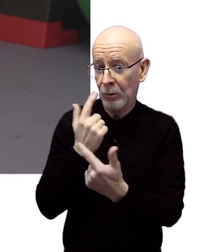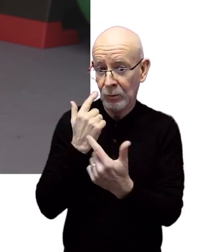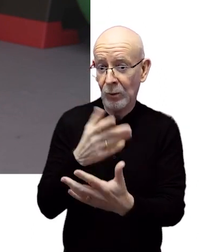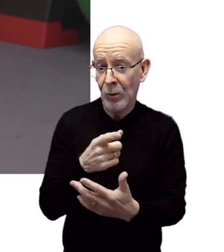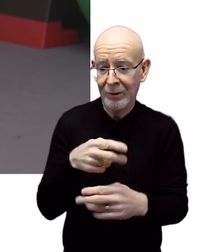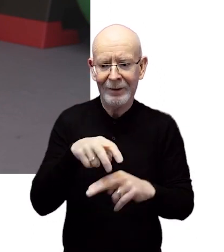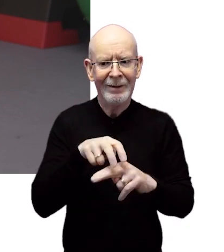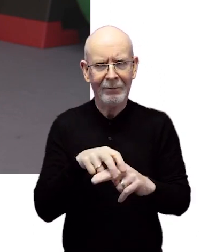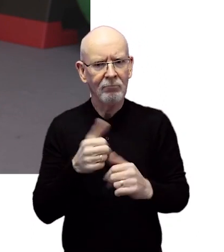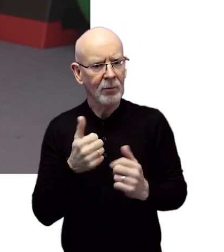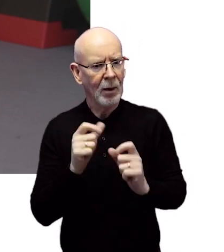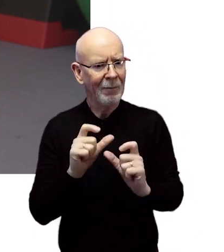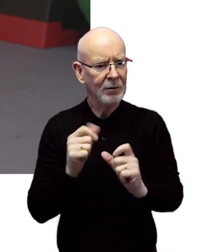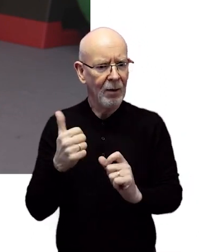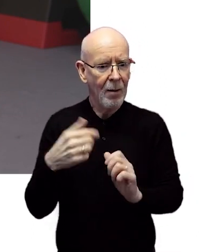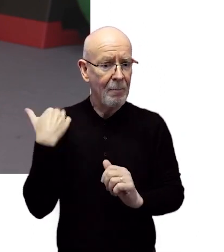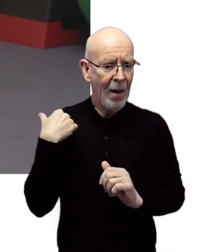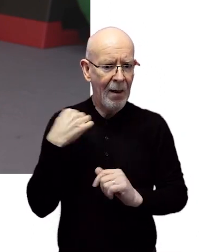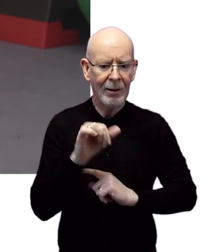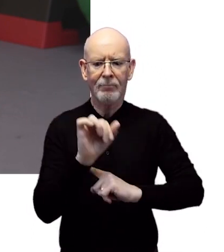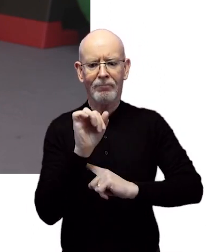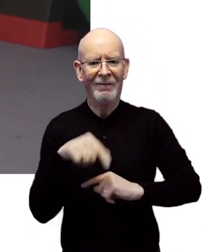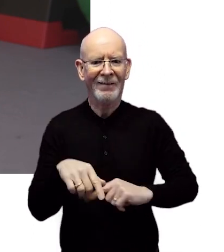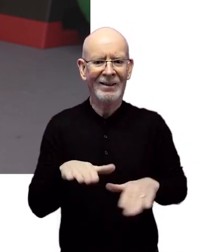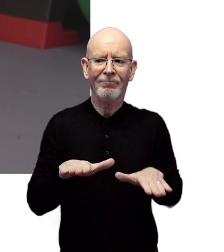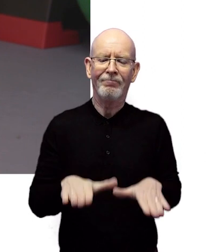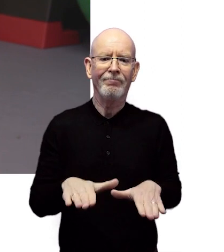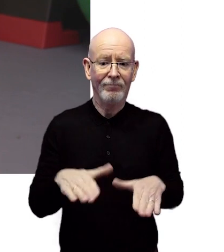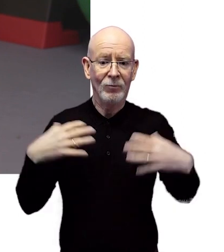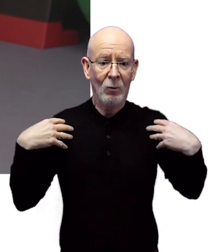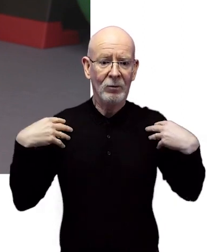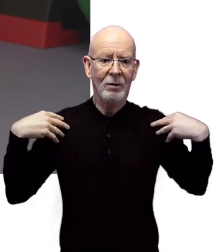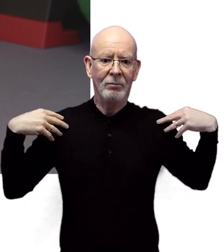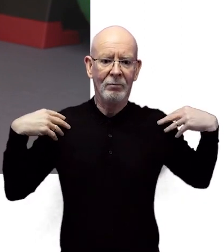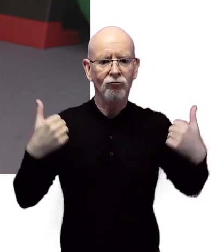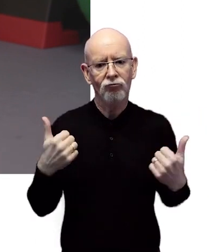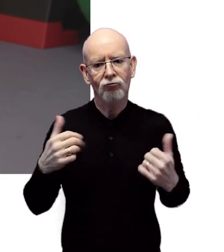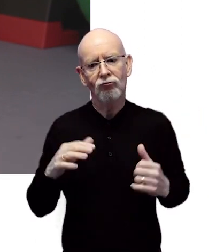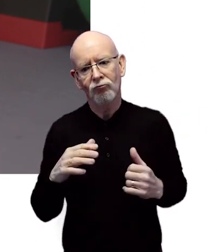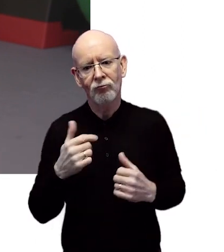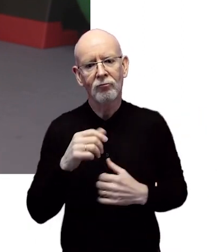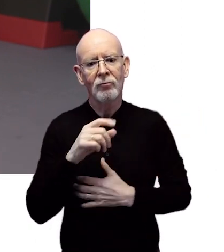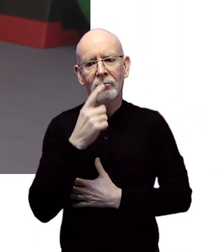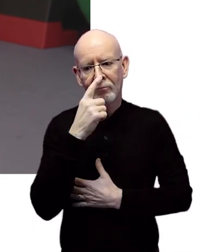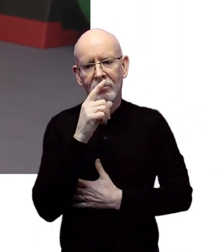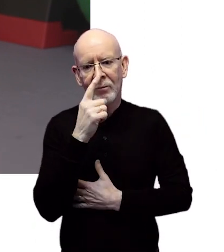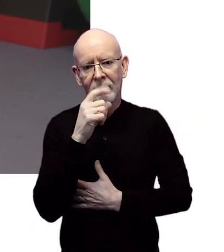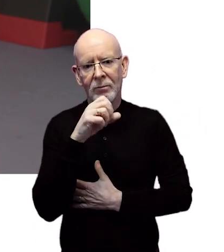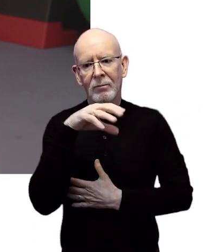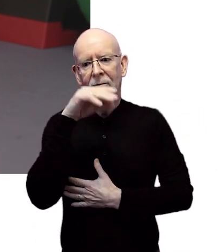sitting comfortably with her back and feet supported. Her shoulders are relaxed and she is breathing in and out through her nose.